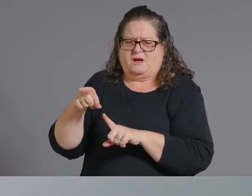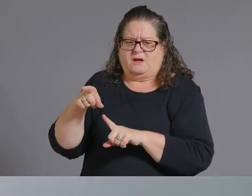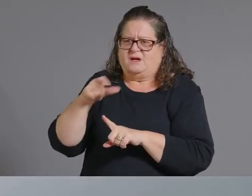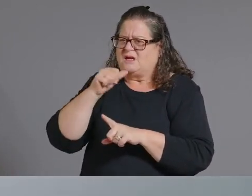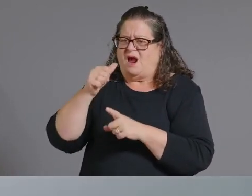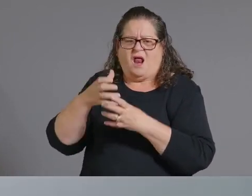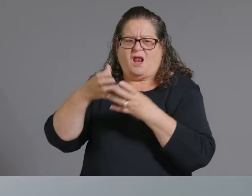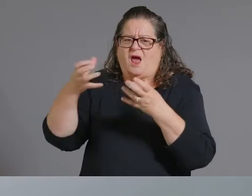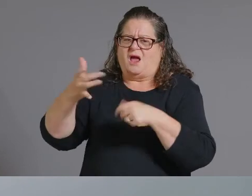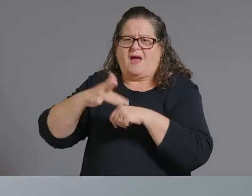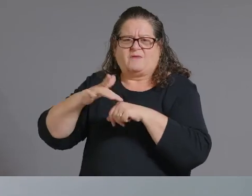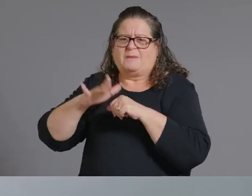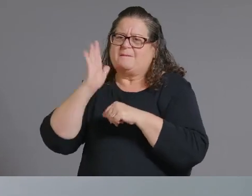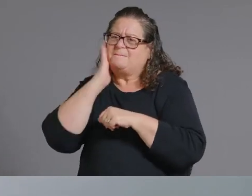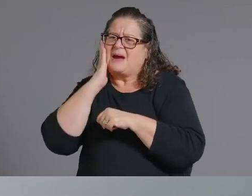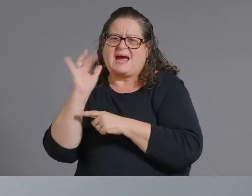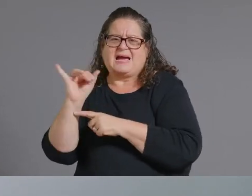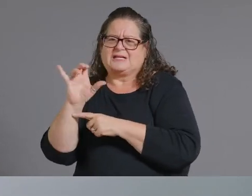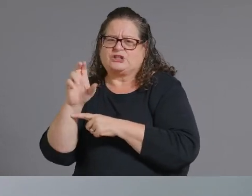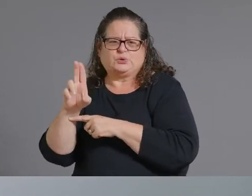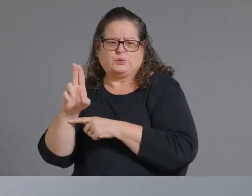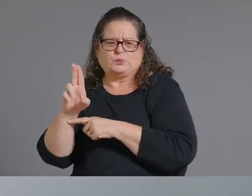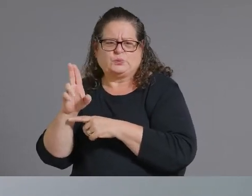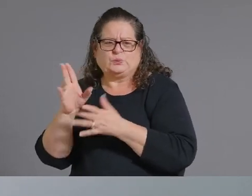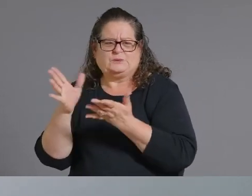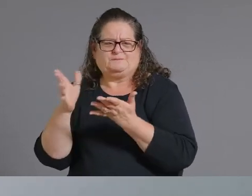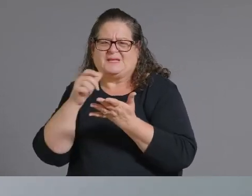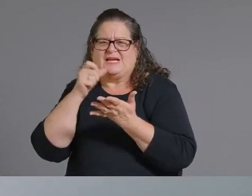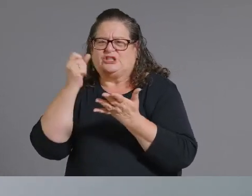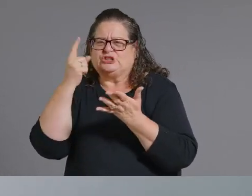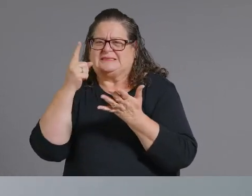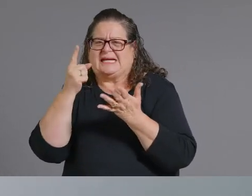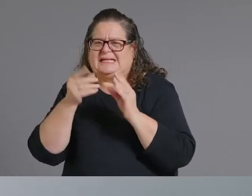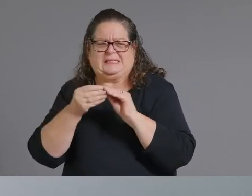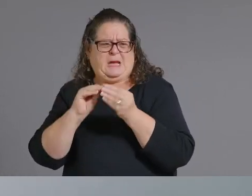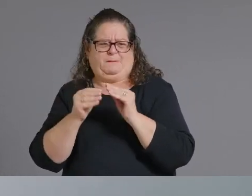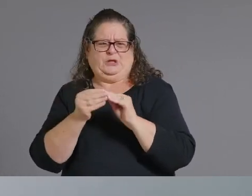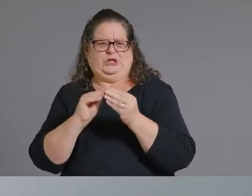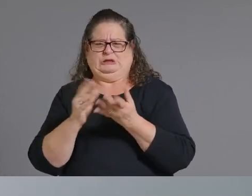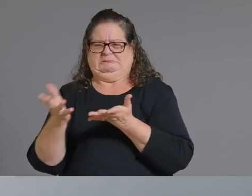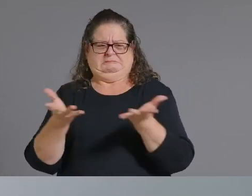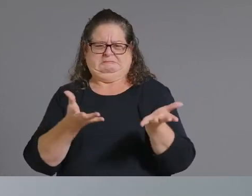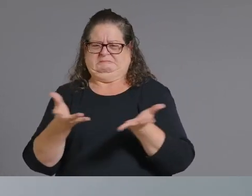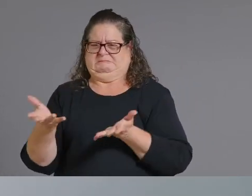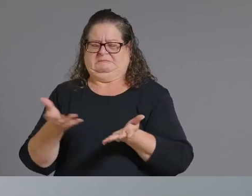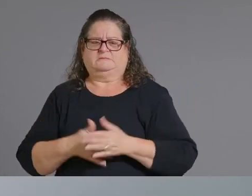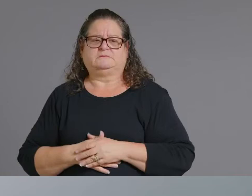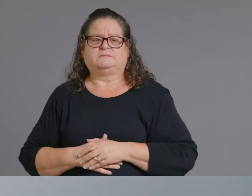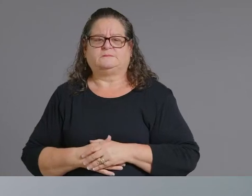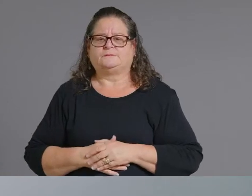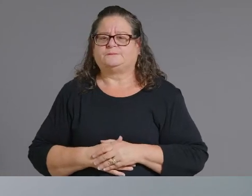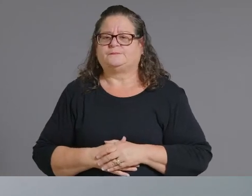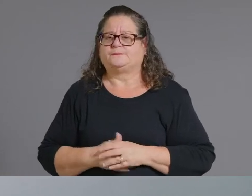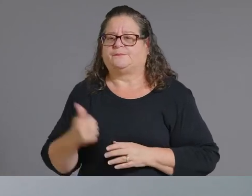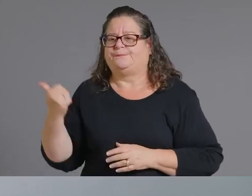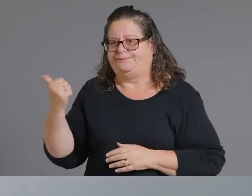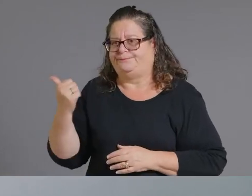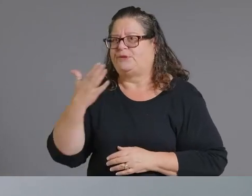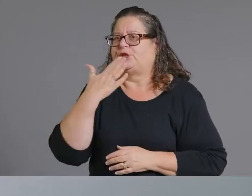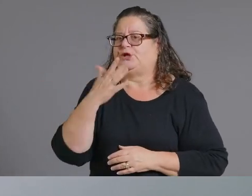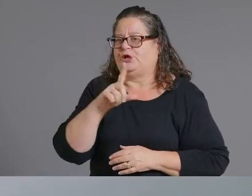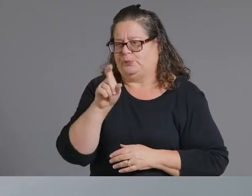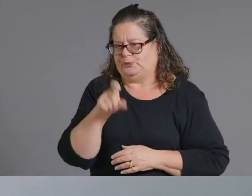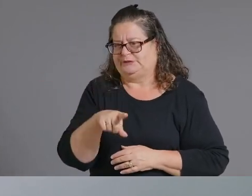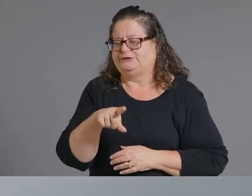yeah so so those are all uh really great questions um you know we kind of use not so much the